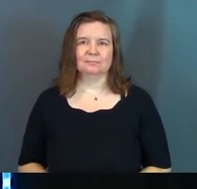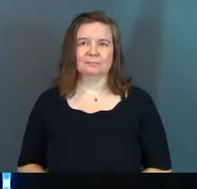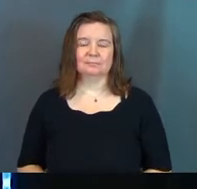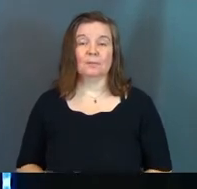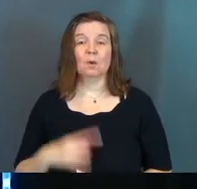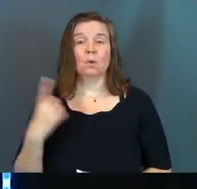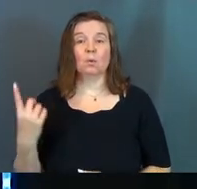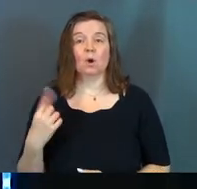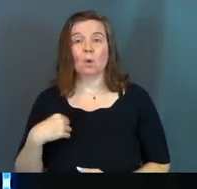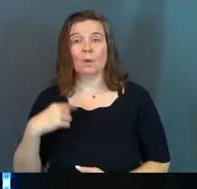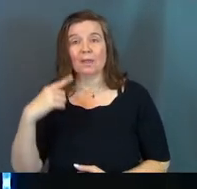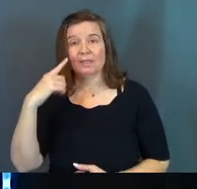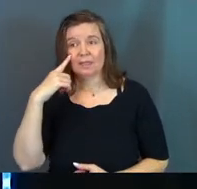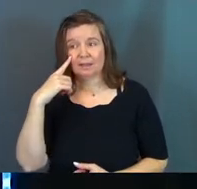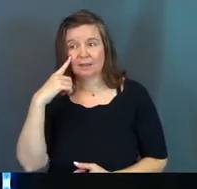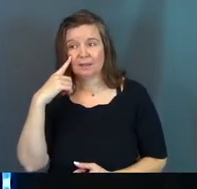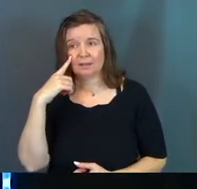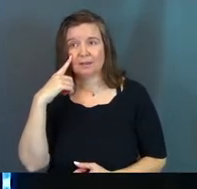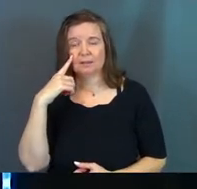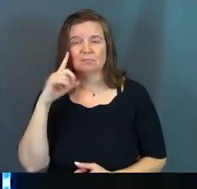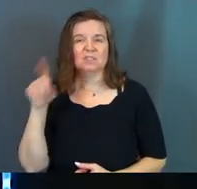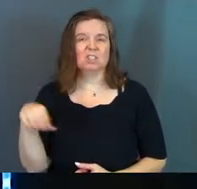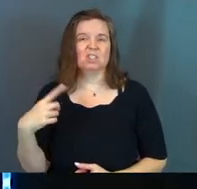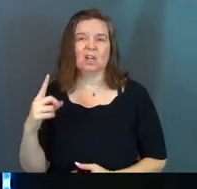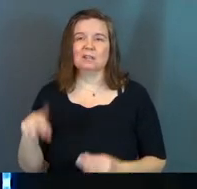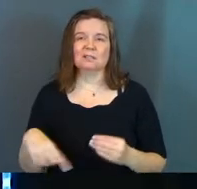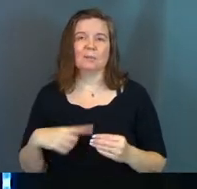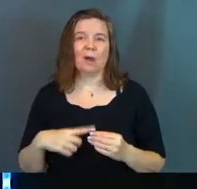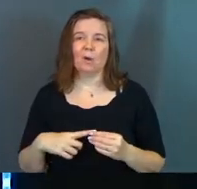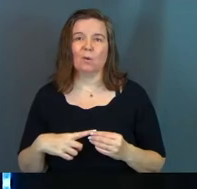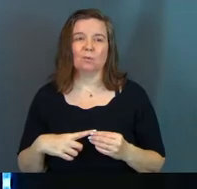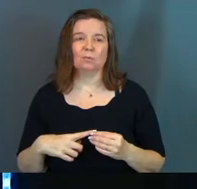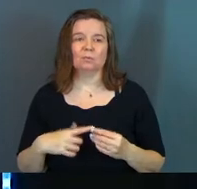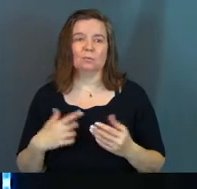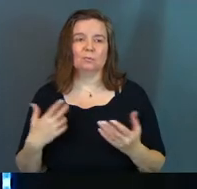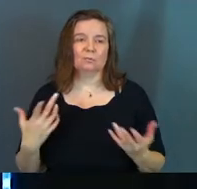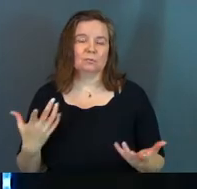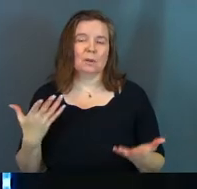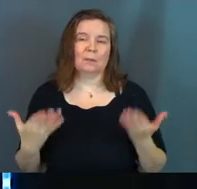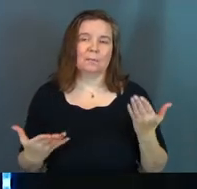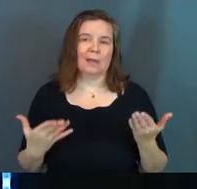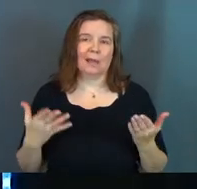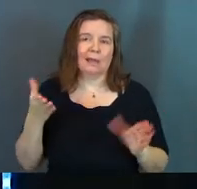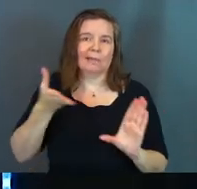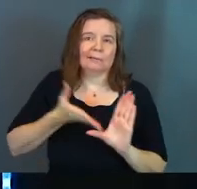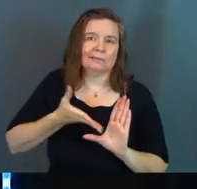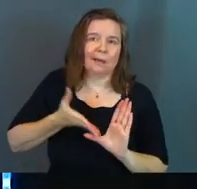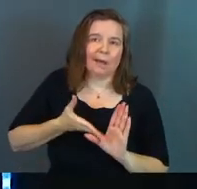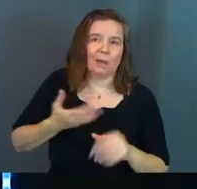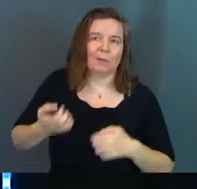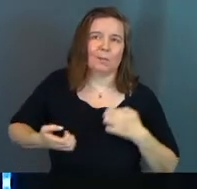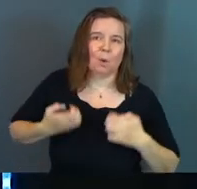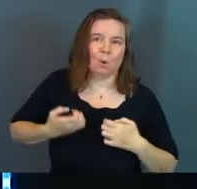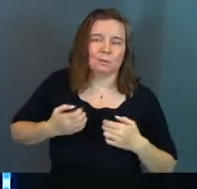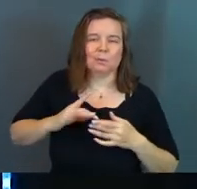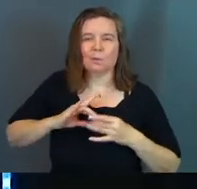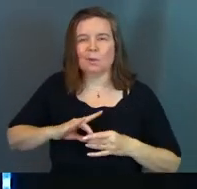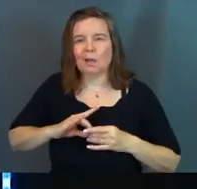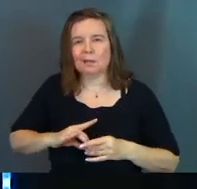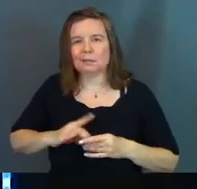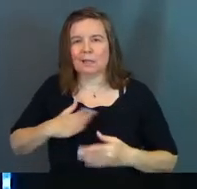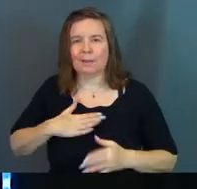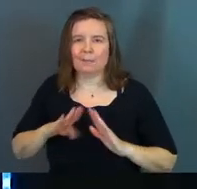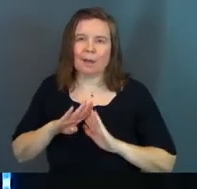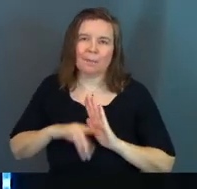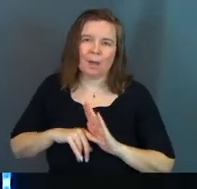We always think it's just about maybe the psychology and the emotion and the relationships